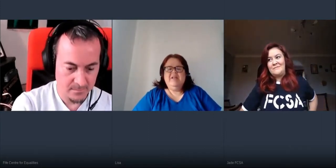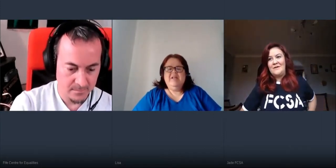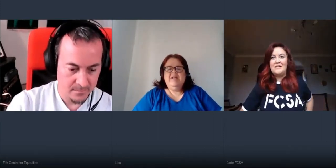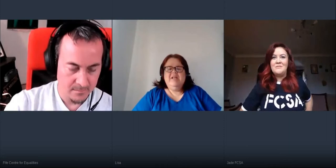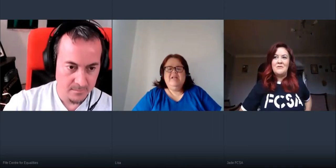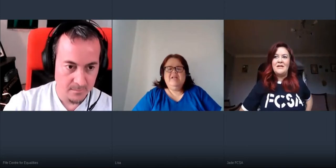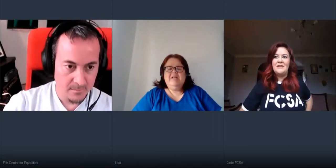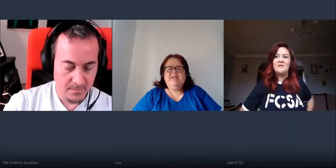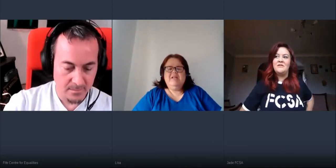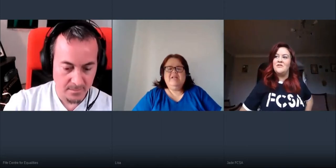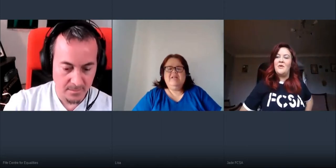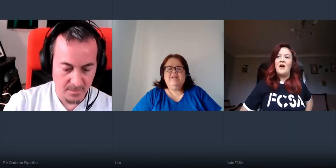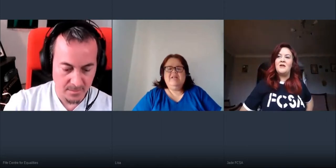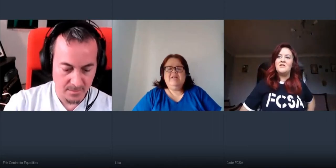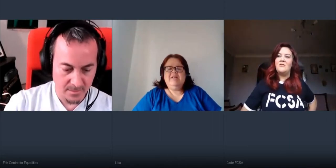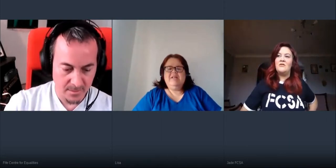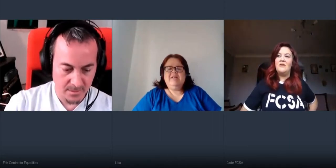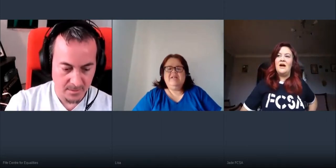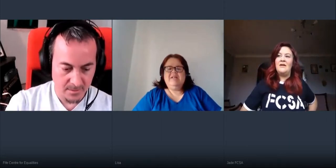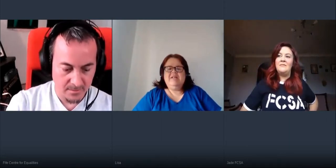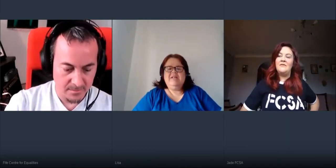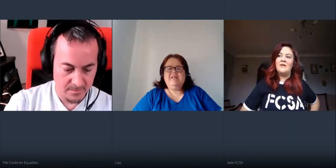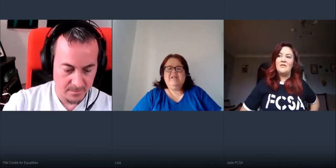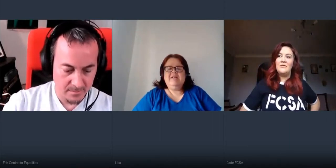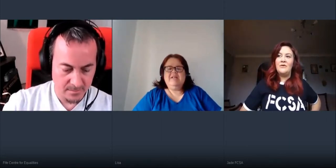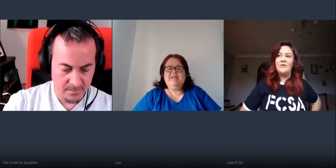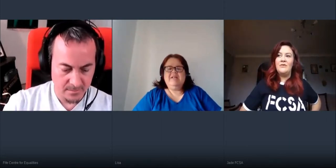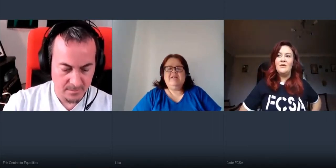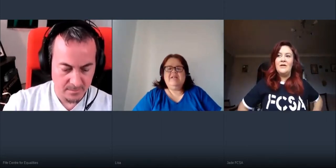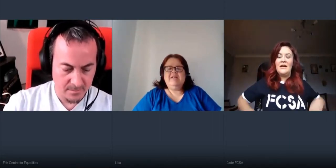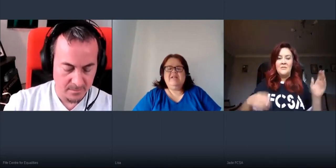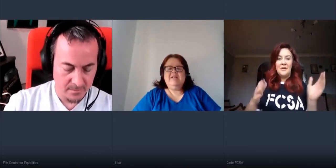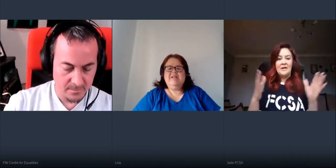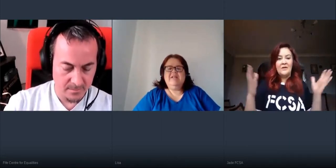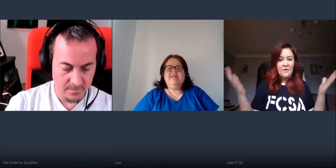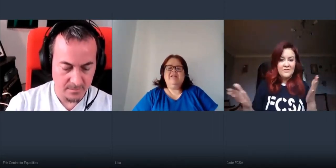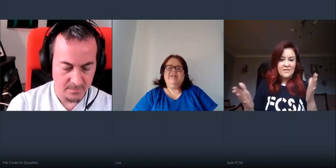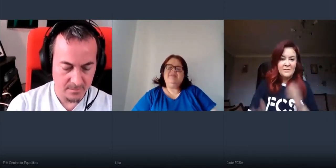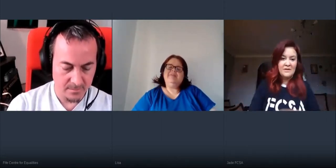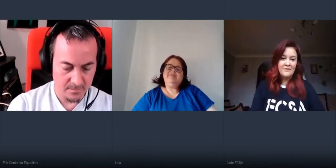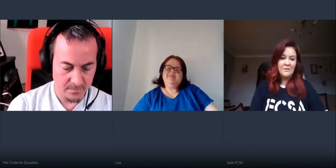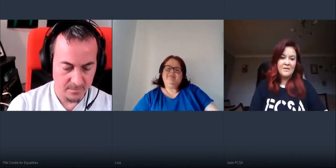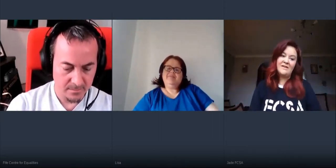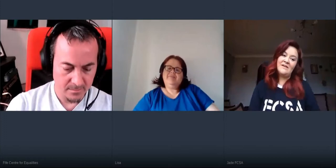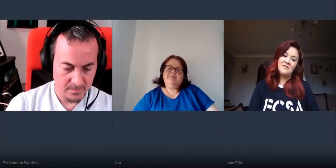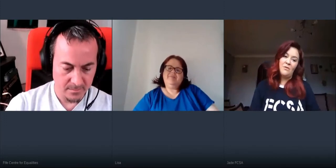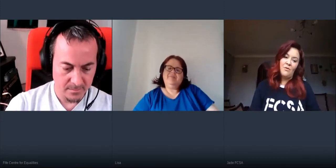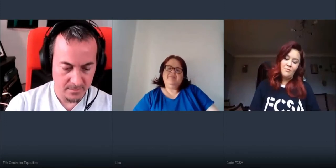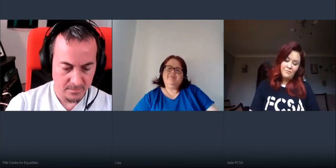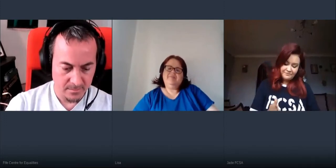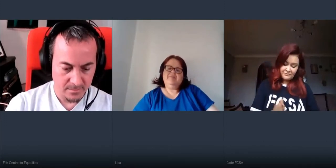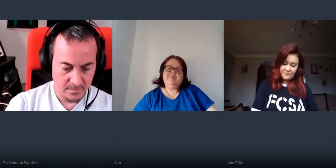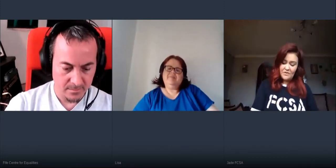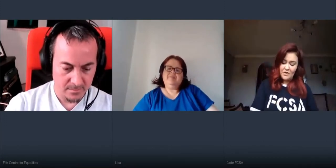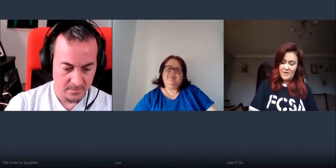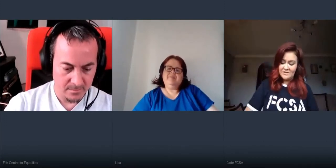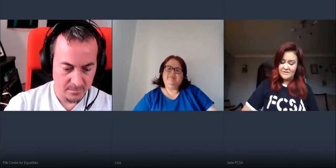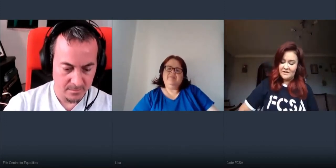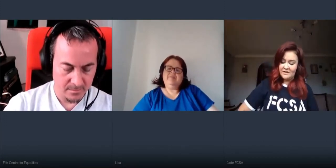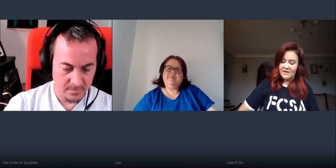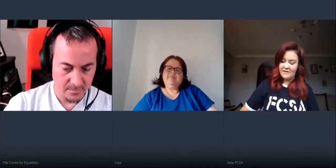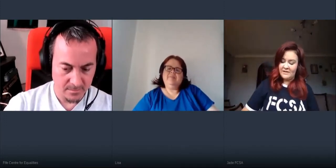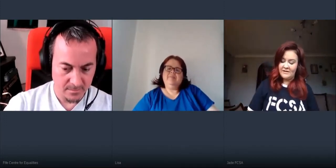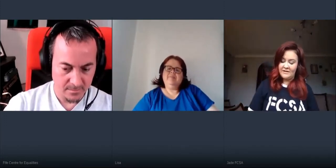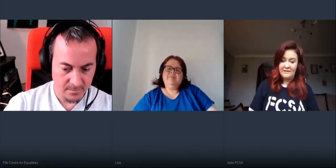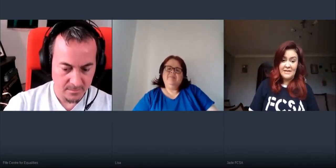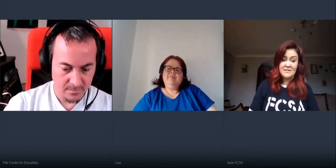okay i suppose i'll kind of do it in two parts so um like through at the beginning of it obviously when everyone kind of had to go home we had to really look